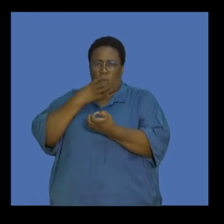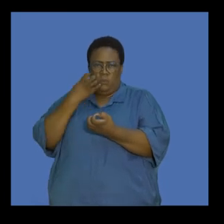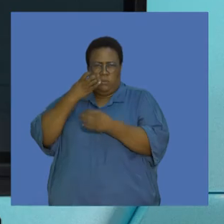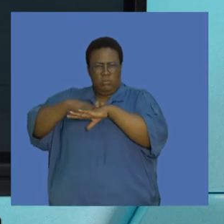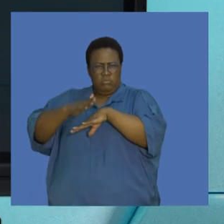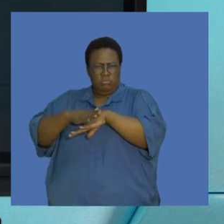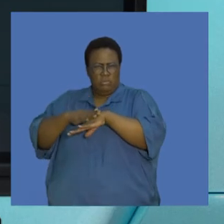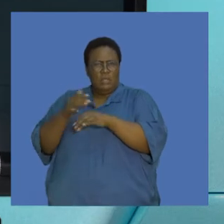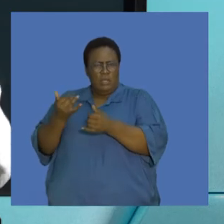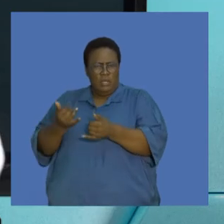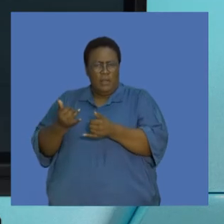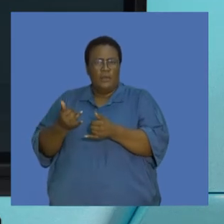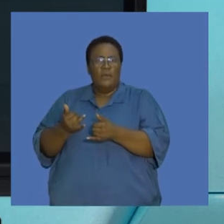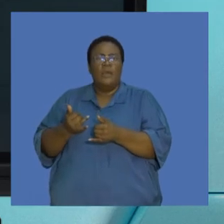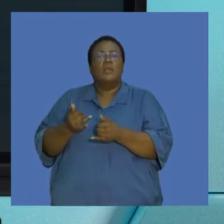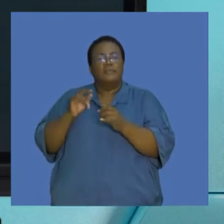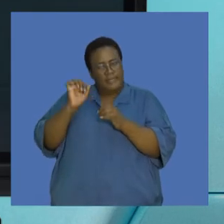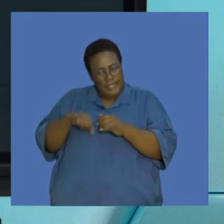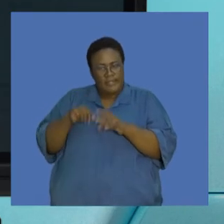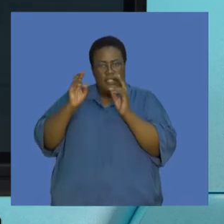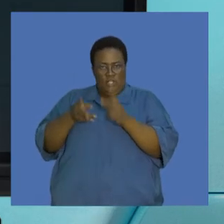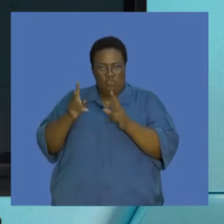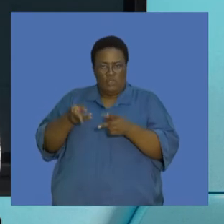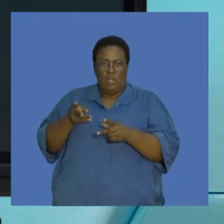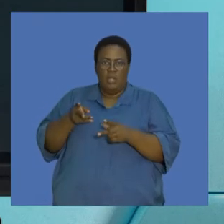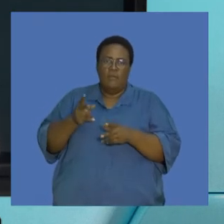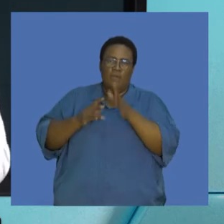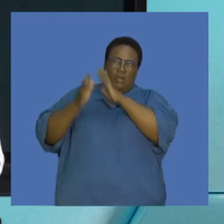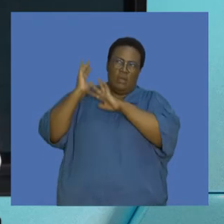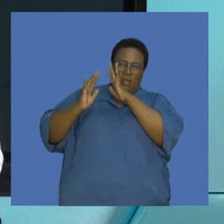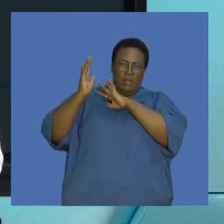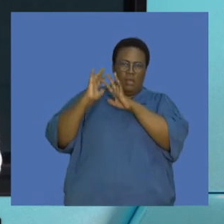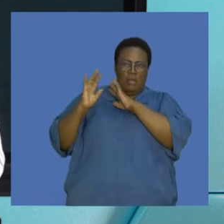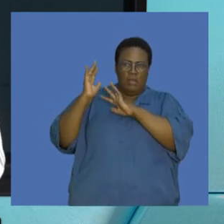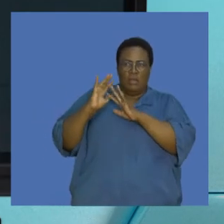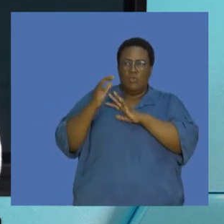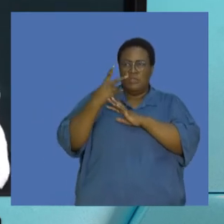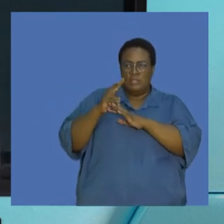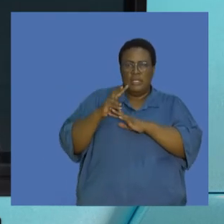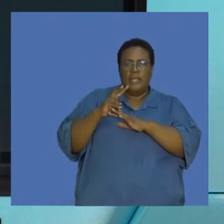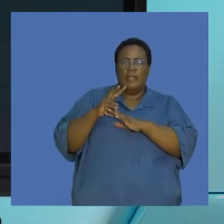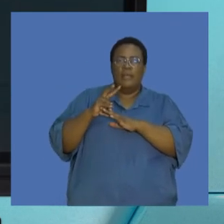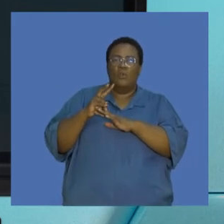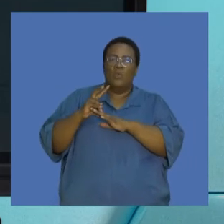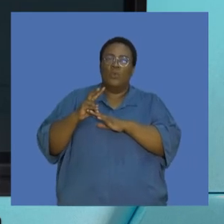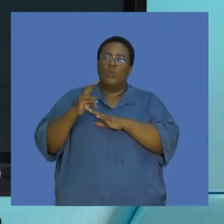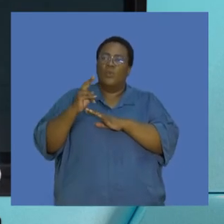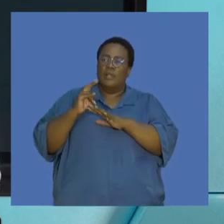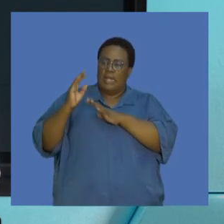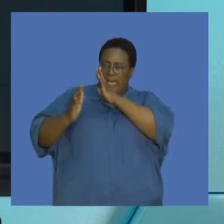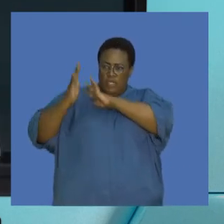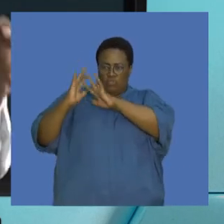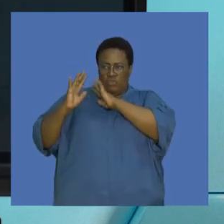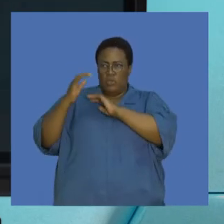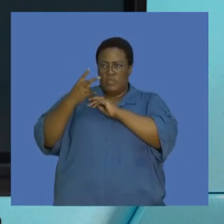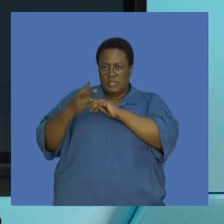concept of global warming, it is a natural phenomenon. historically, we can see from projections in terms of the changes in the history of earth